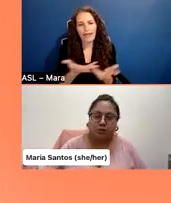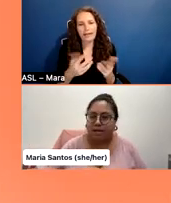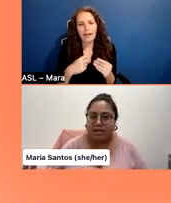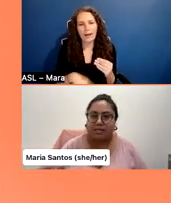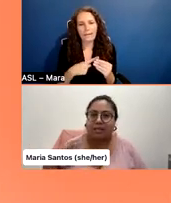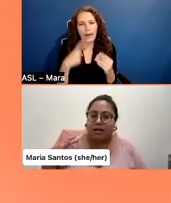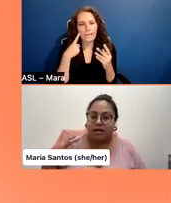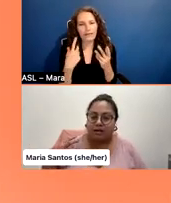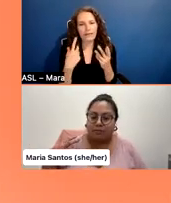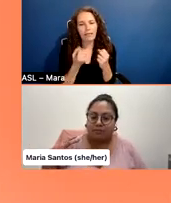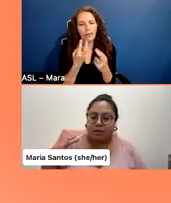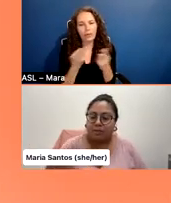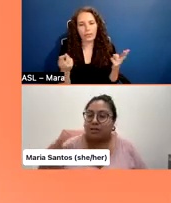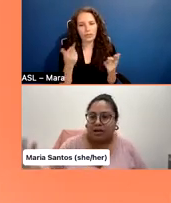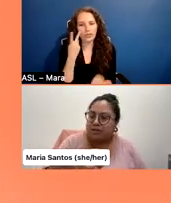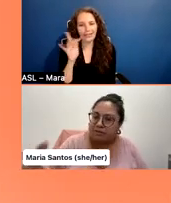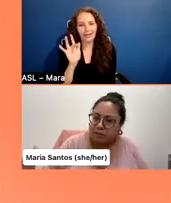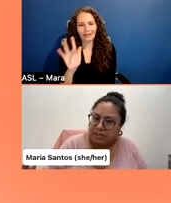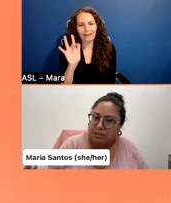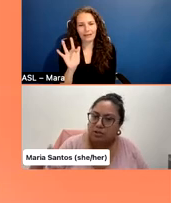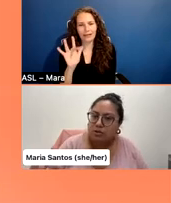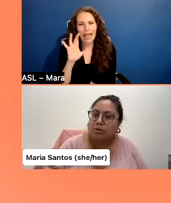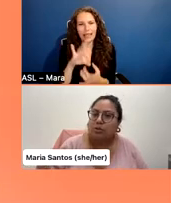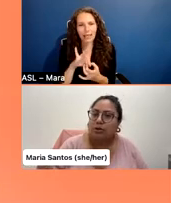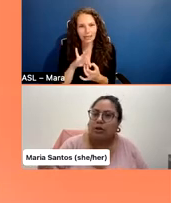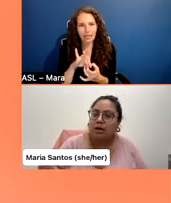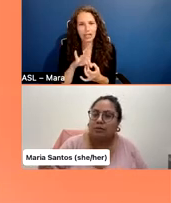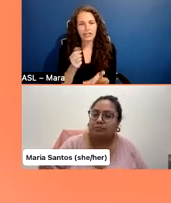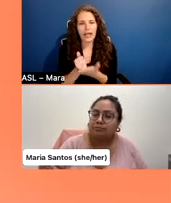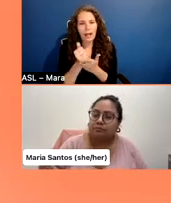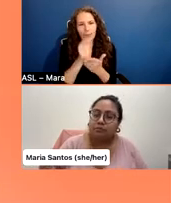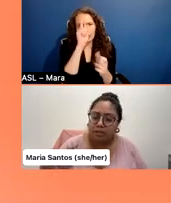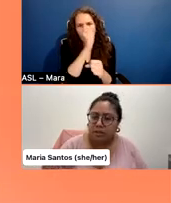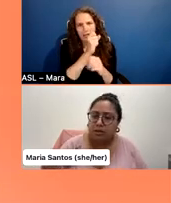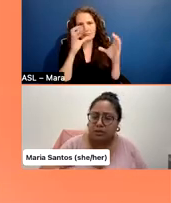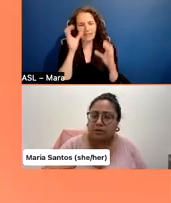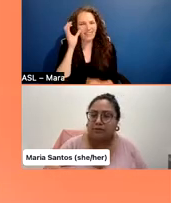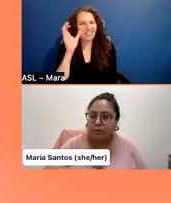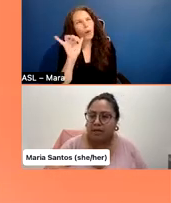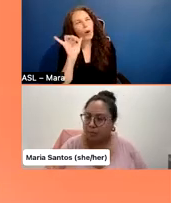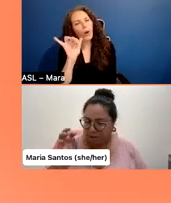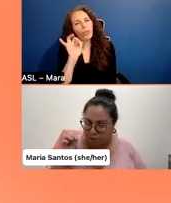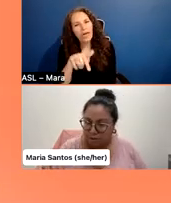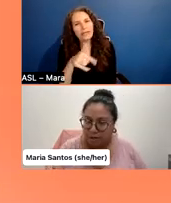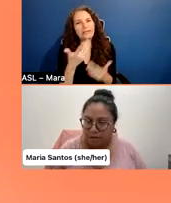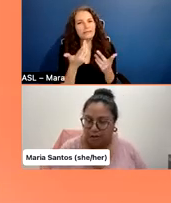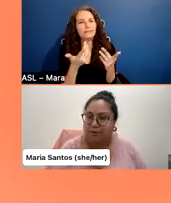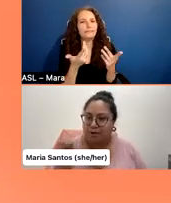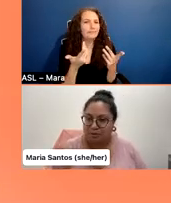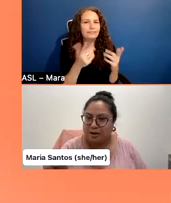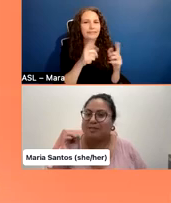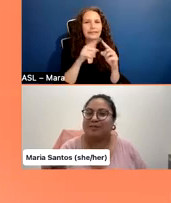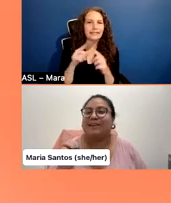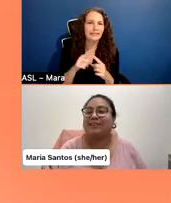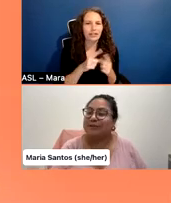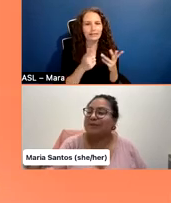contextualize, um, mental health as it relates to, um, documentary filmmaking, filmmaking, because you're not alone.